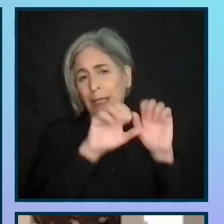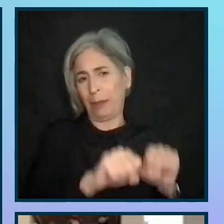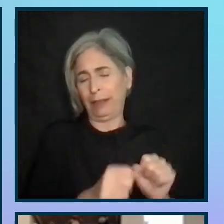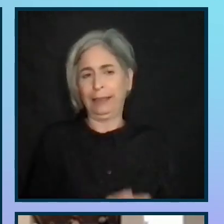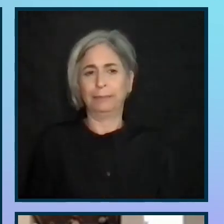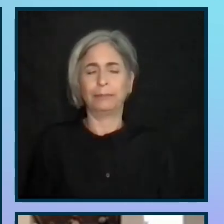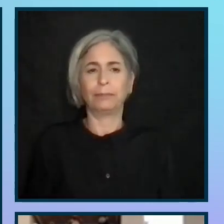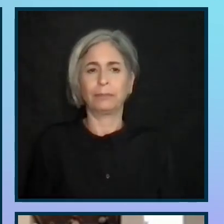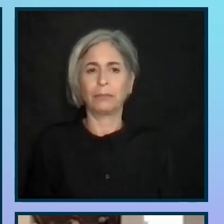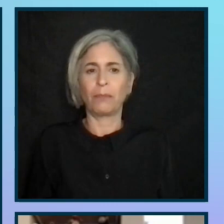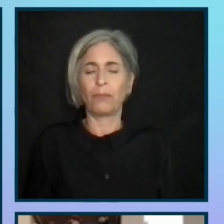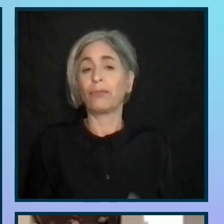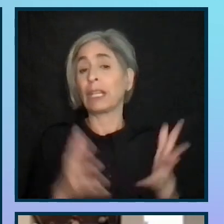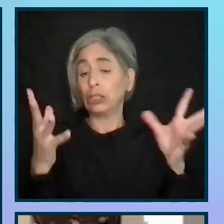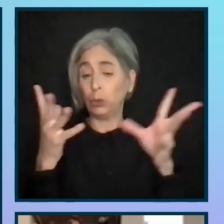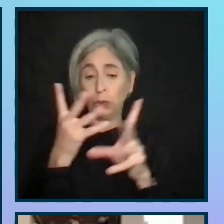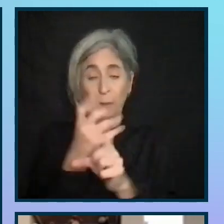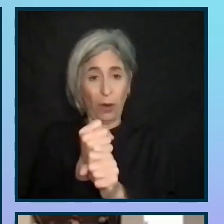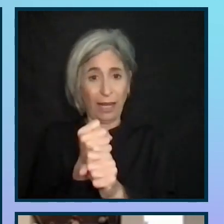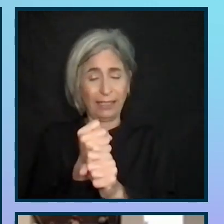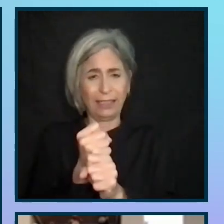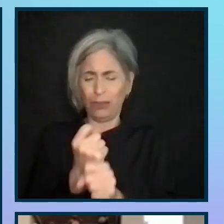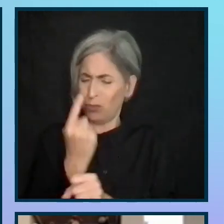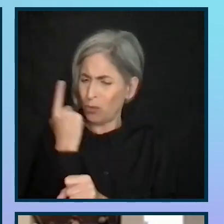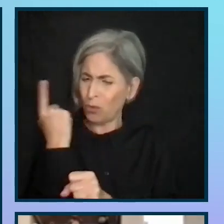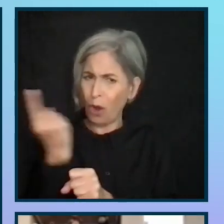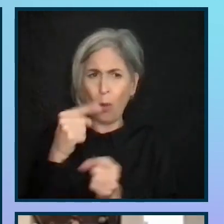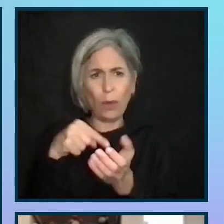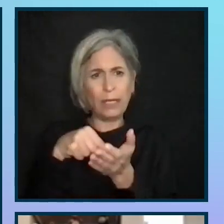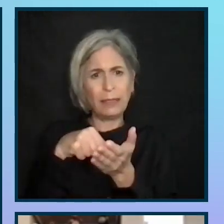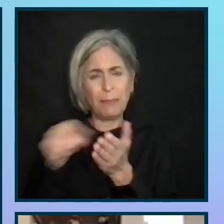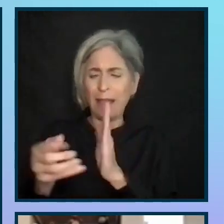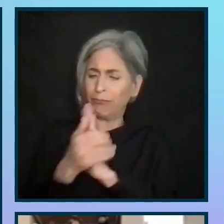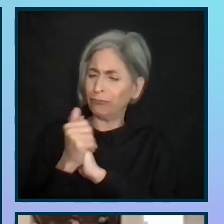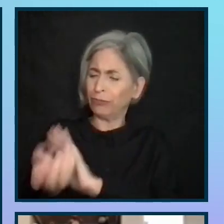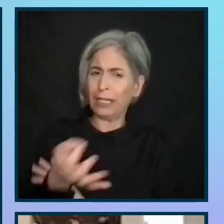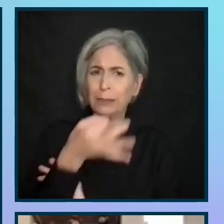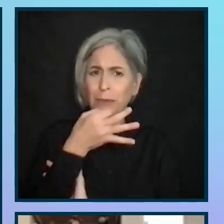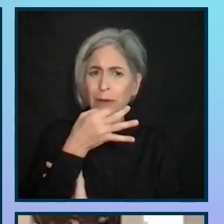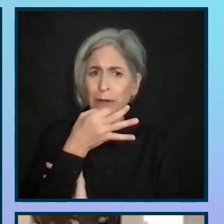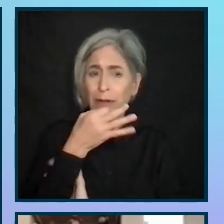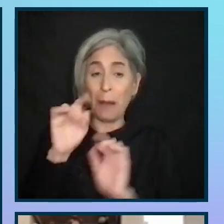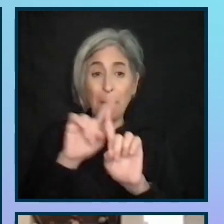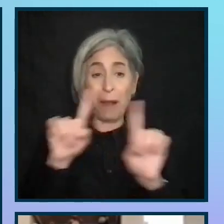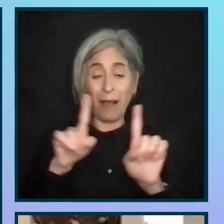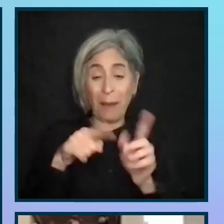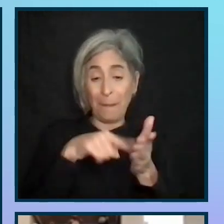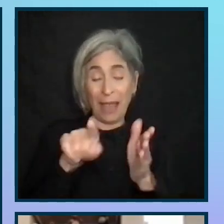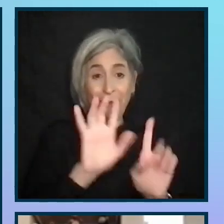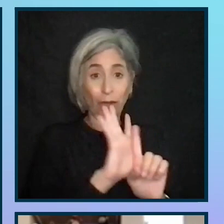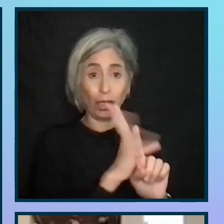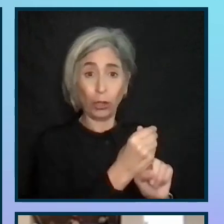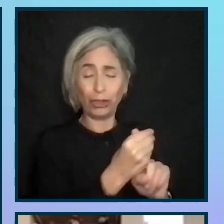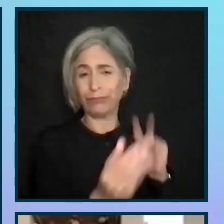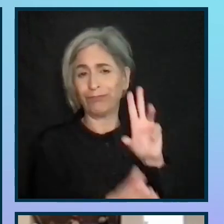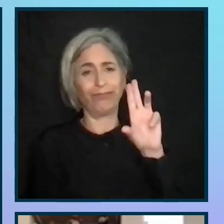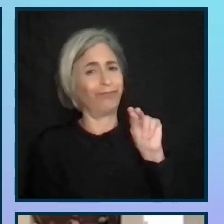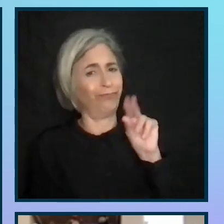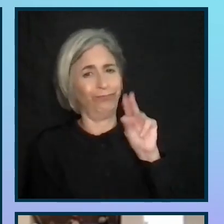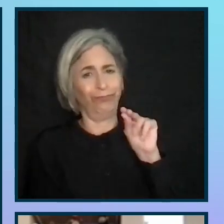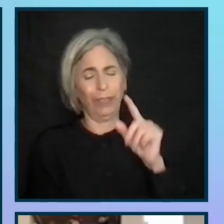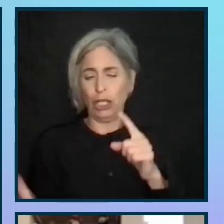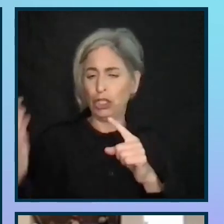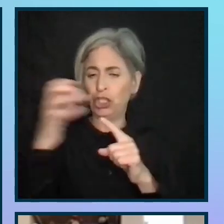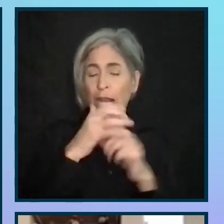So, in summary, you can always pay for expertise, but you cannot pay for culture. The Champions Network